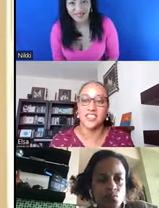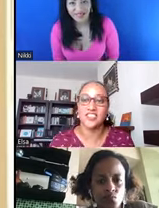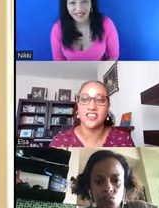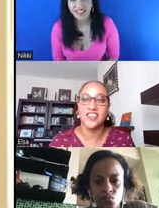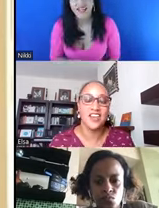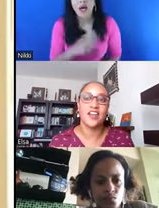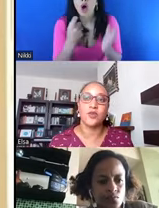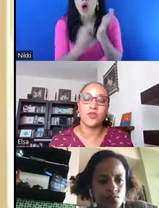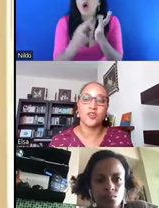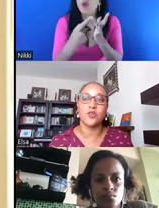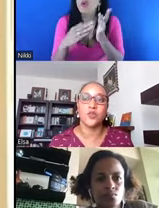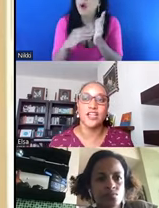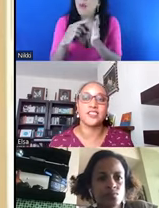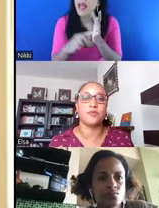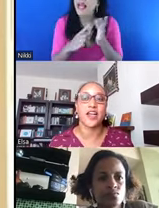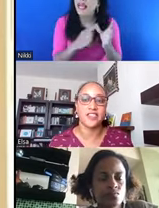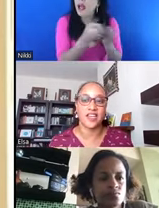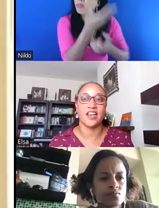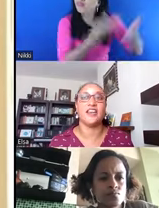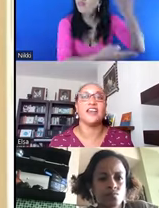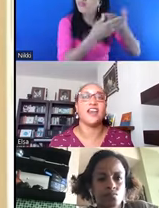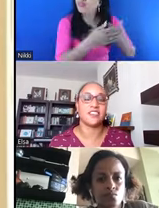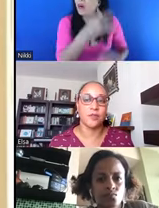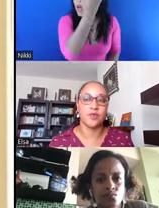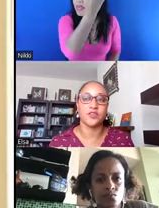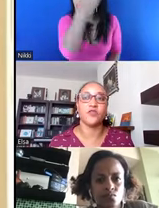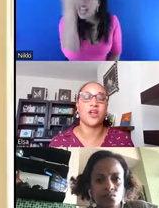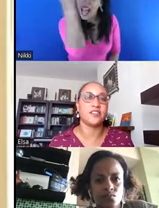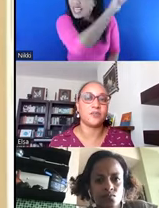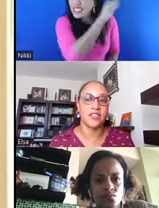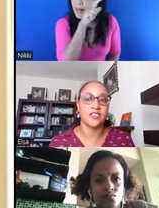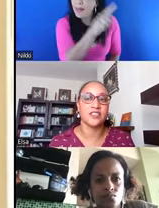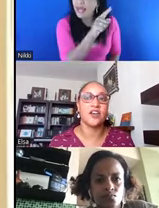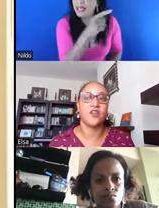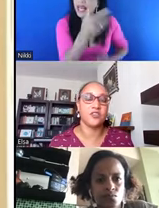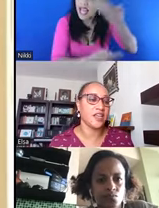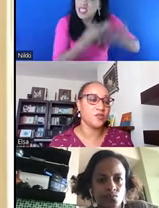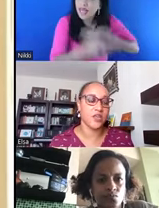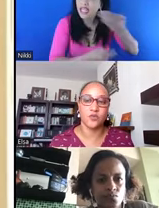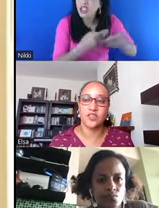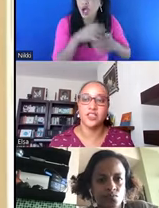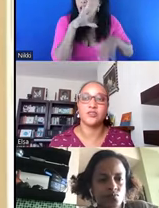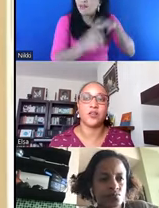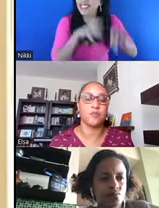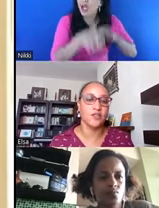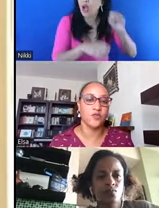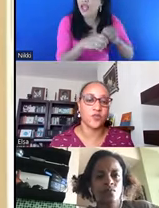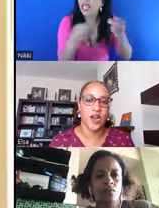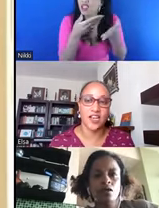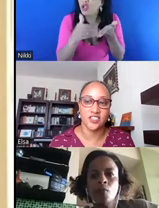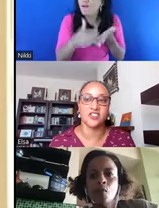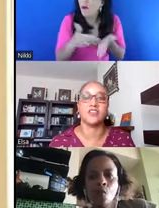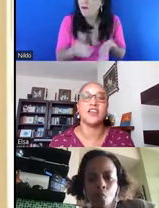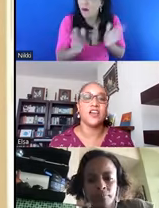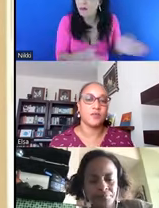decolonization. Now we're going to look at the practical examples of what it means on day-to-day routines when by and